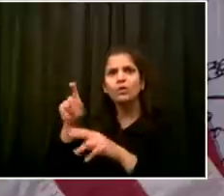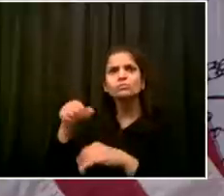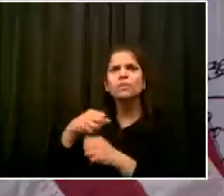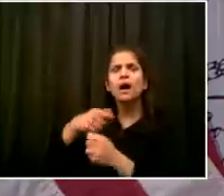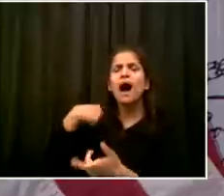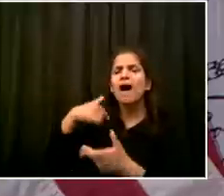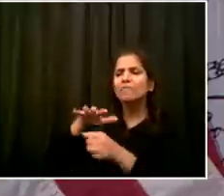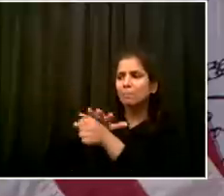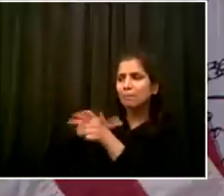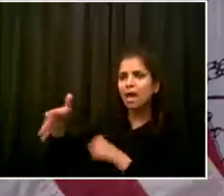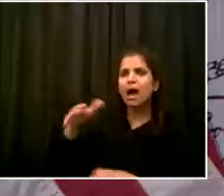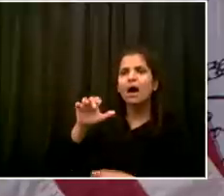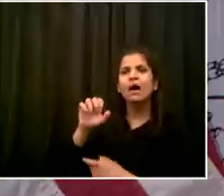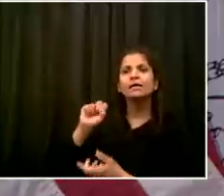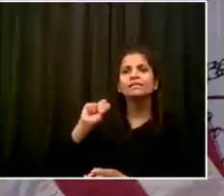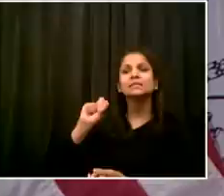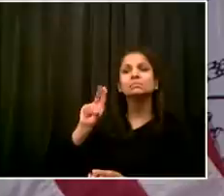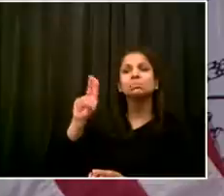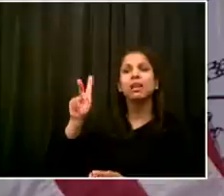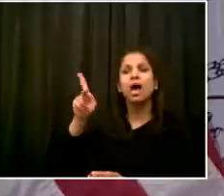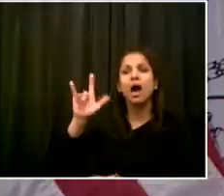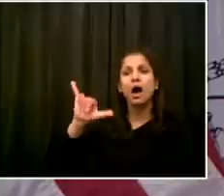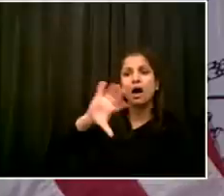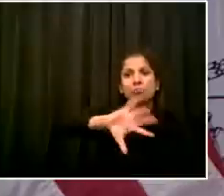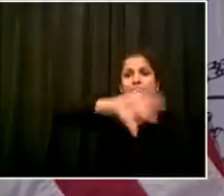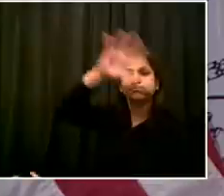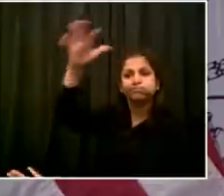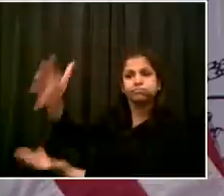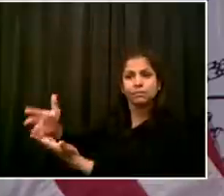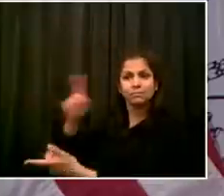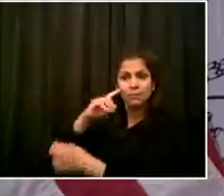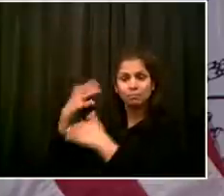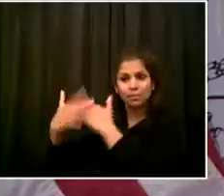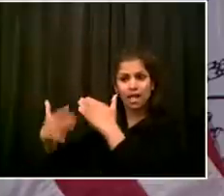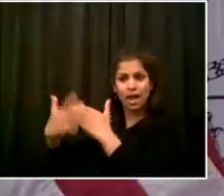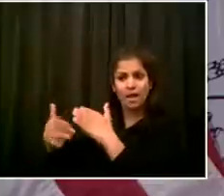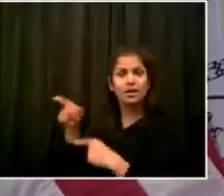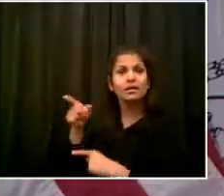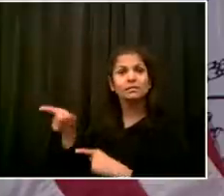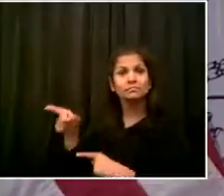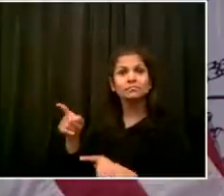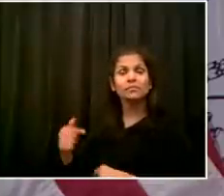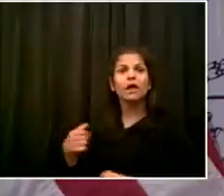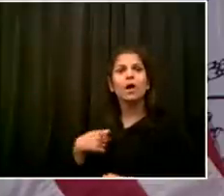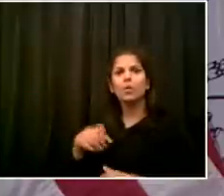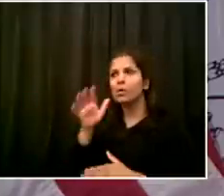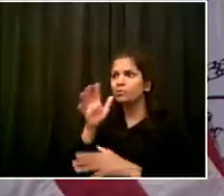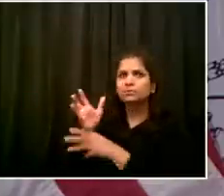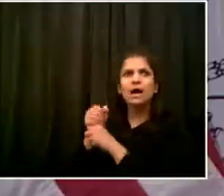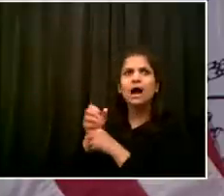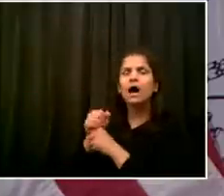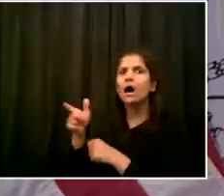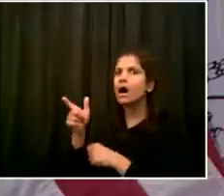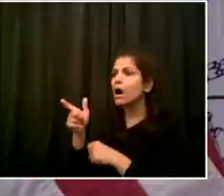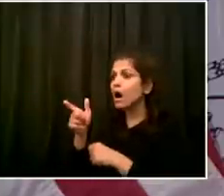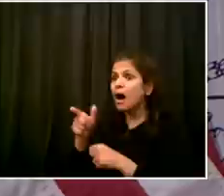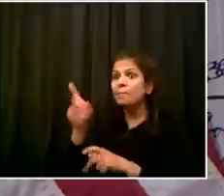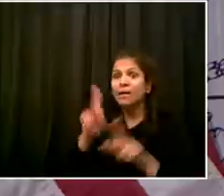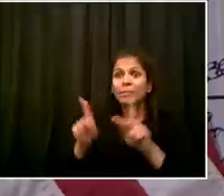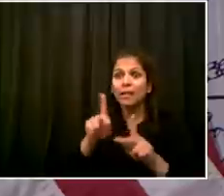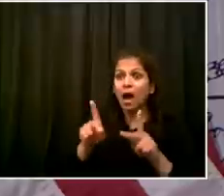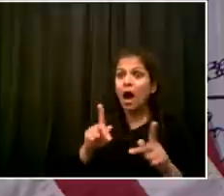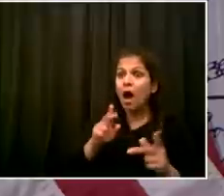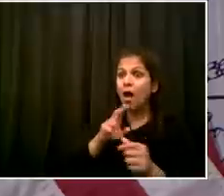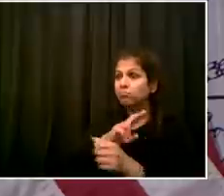on a bigger scale, but this is a real issue. So I'll turn to Dr. Varma on that in a moment. In terms of